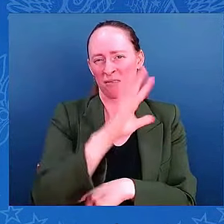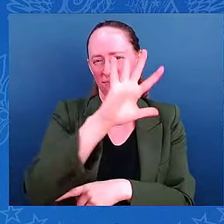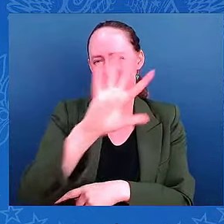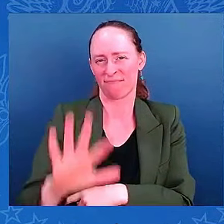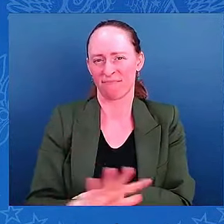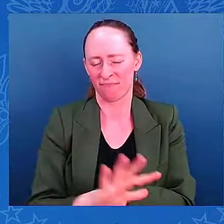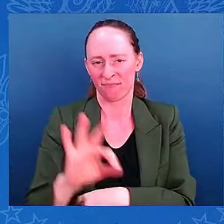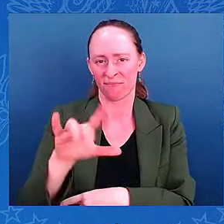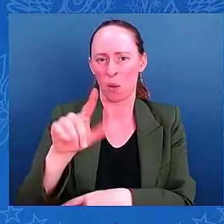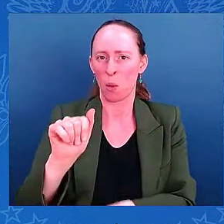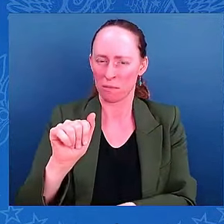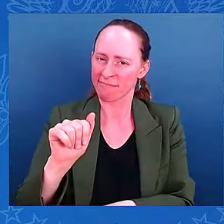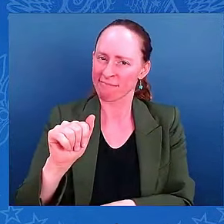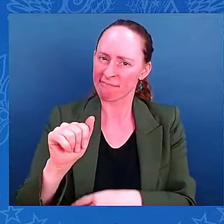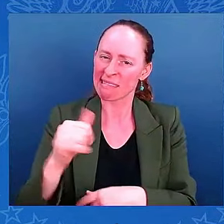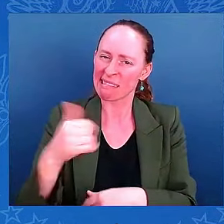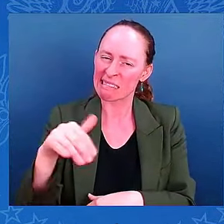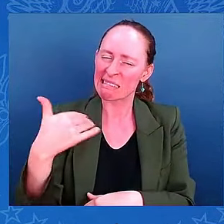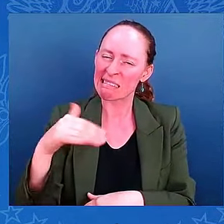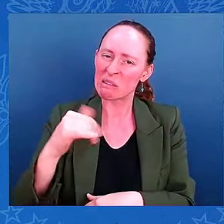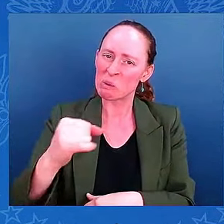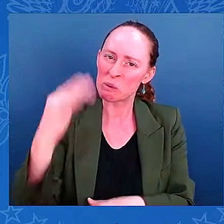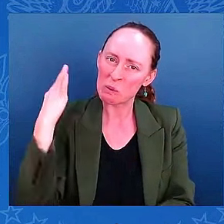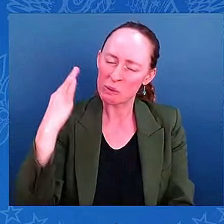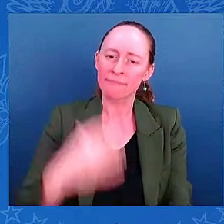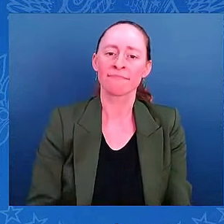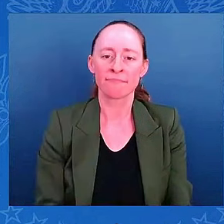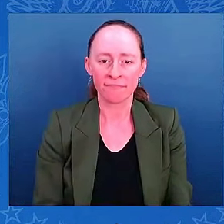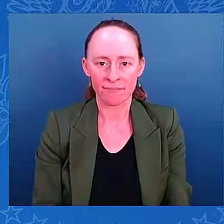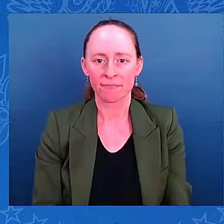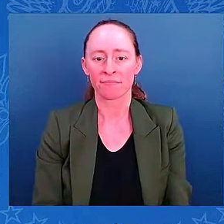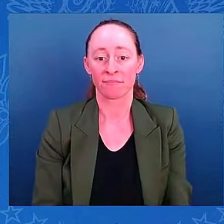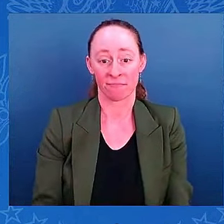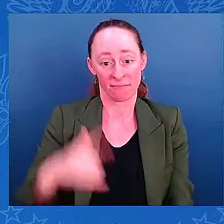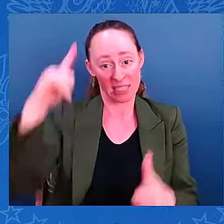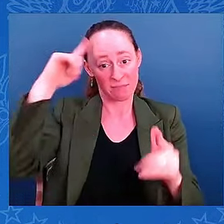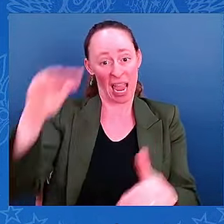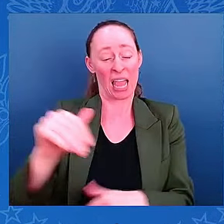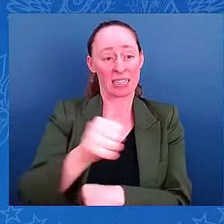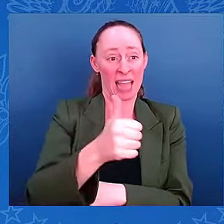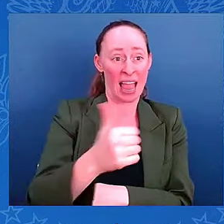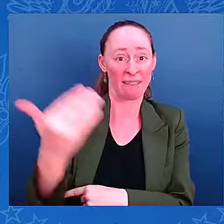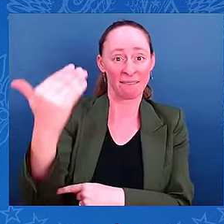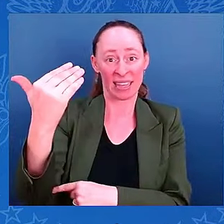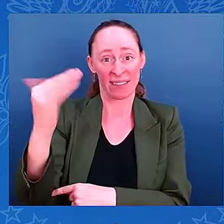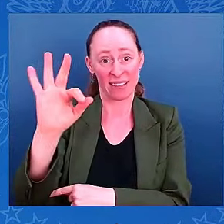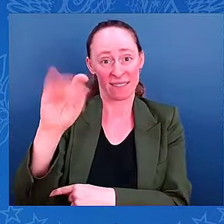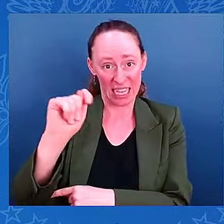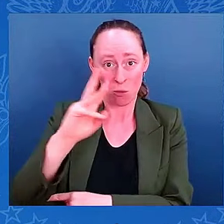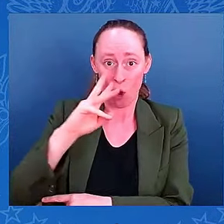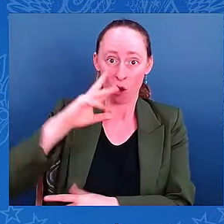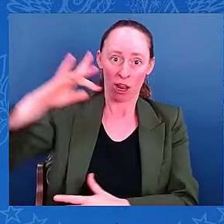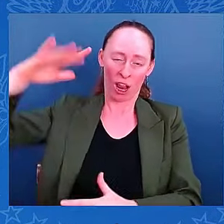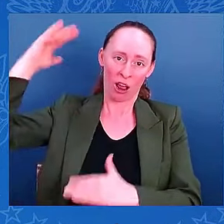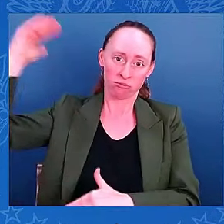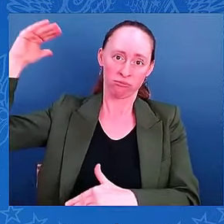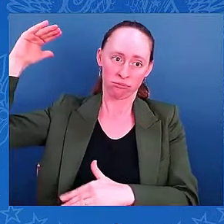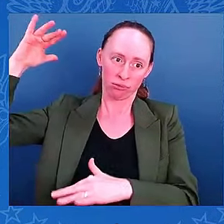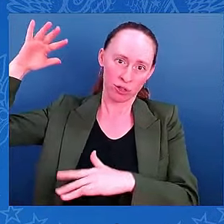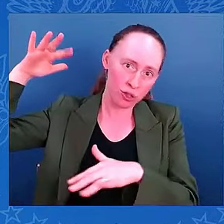expecting that devastating storm surge of as much as 10 to 15 feet above ground level from somewhere near the Tampa Bay region southward to Port